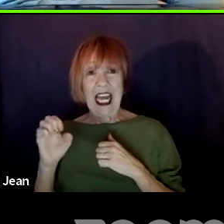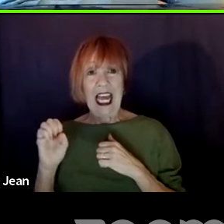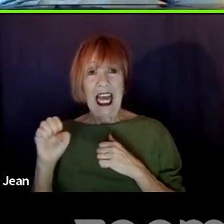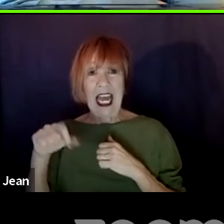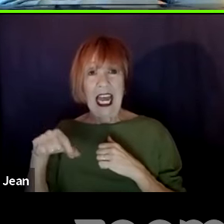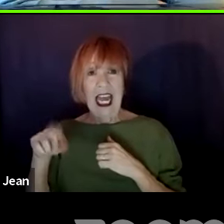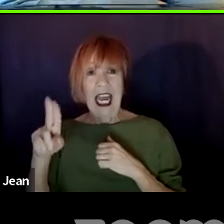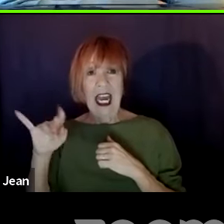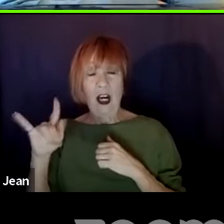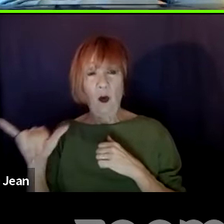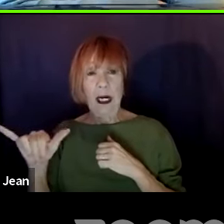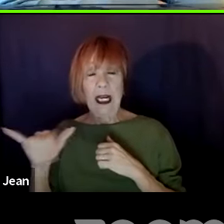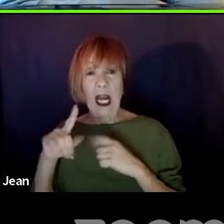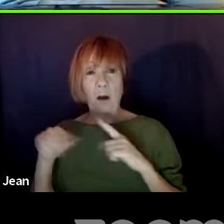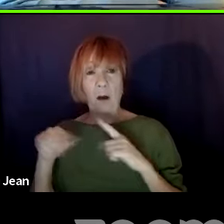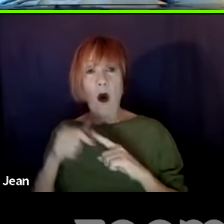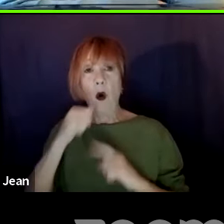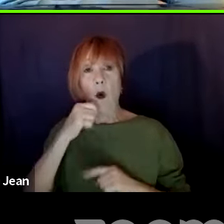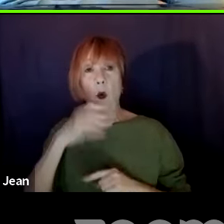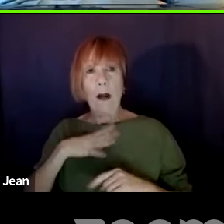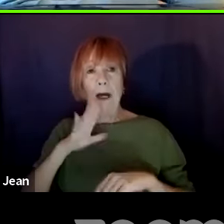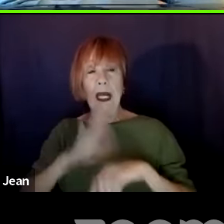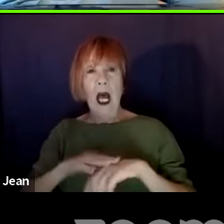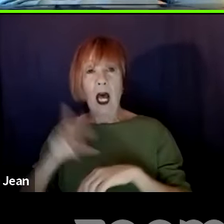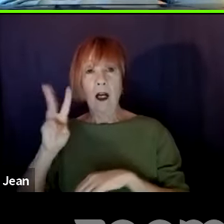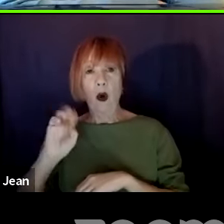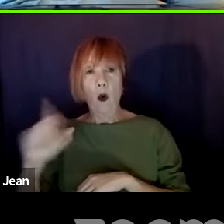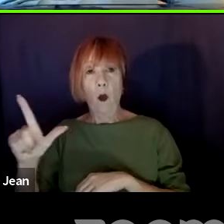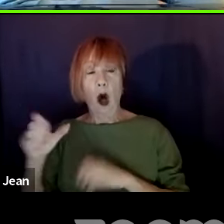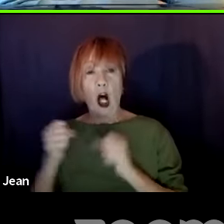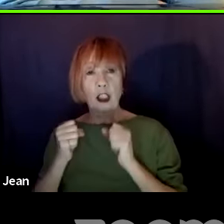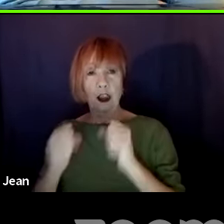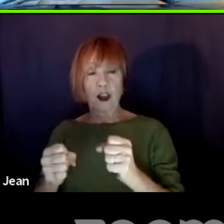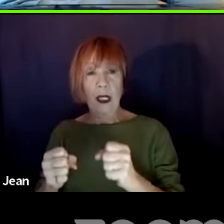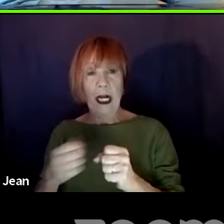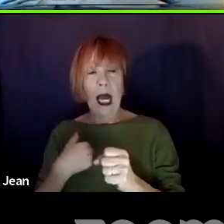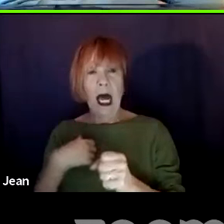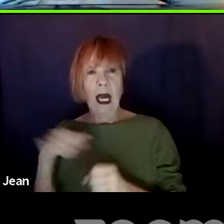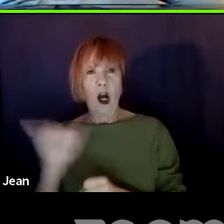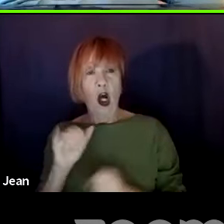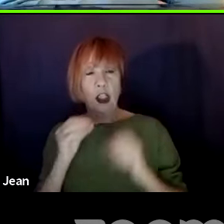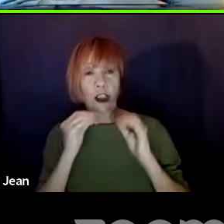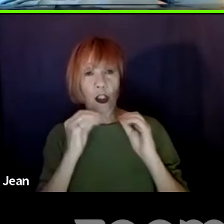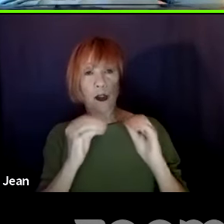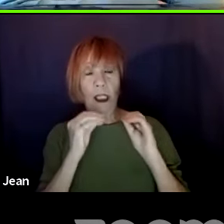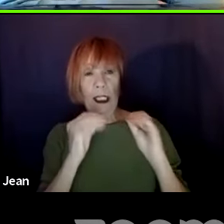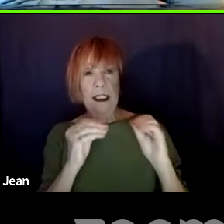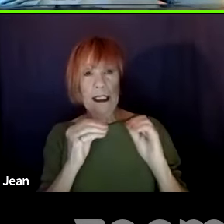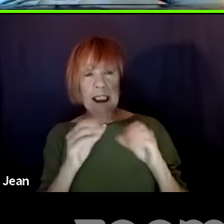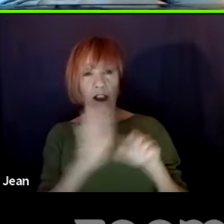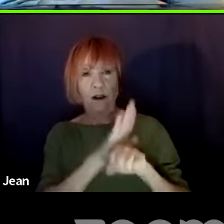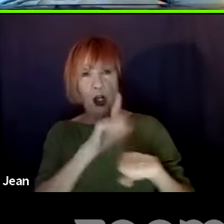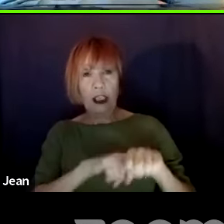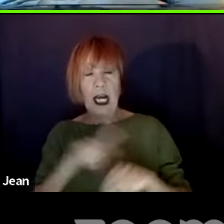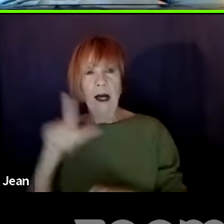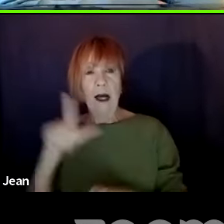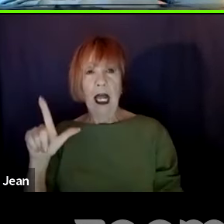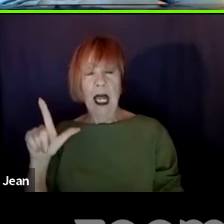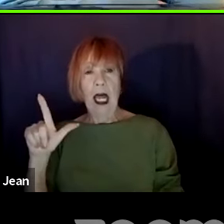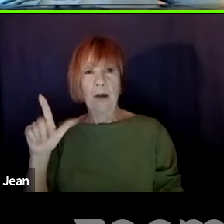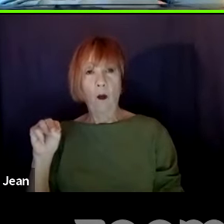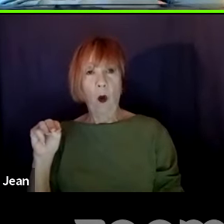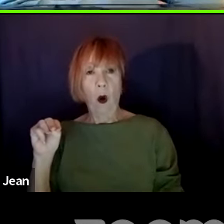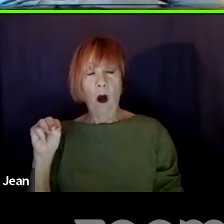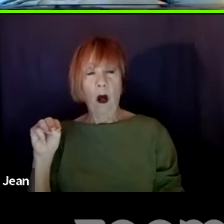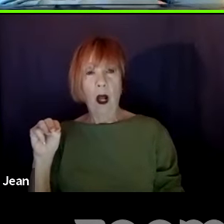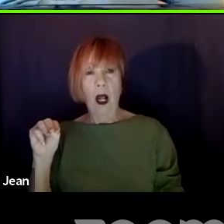about women on Wall Street. I also teach full-time at NYU. I think